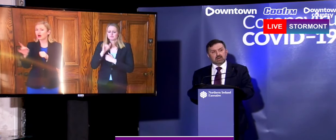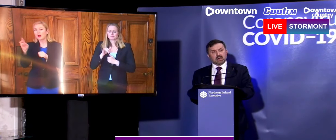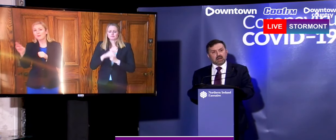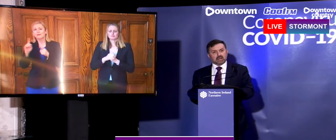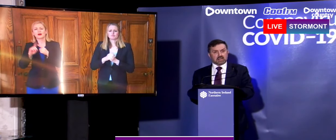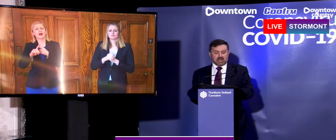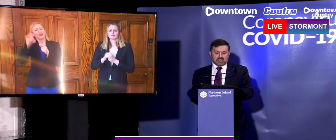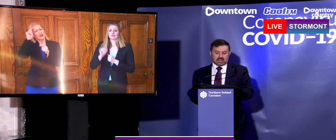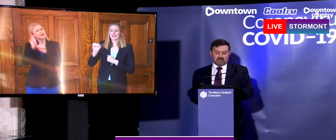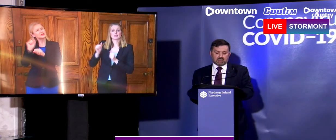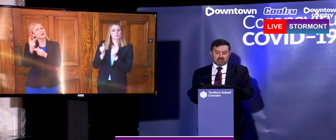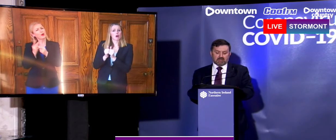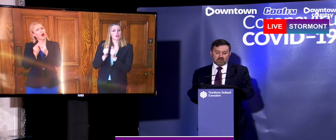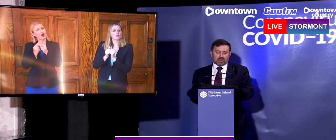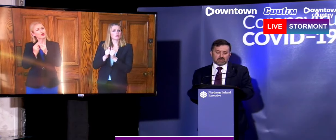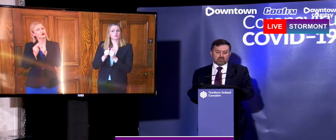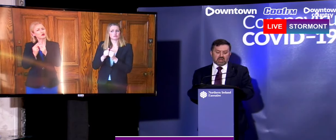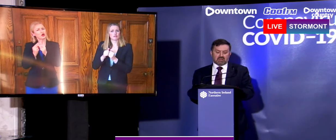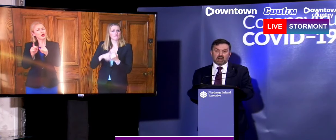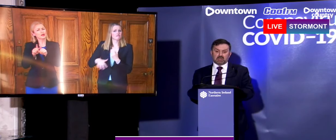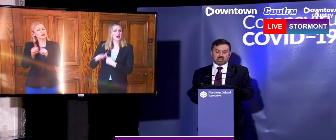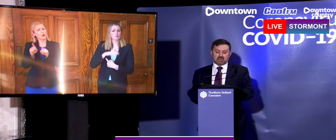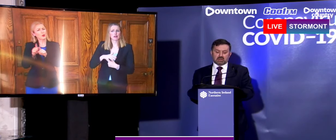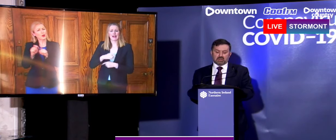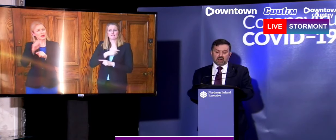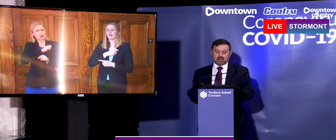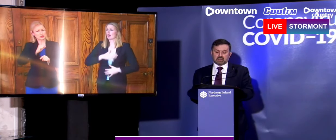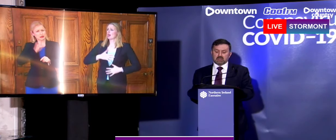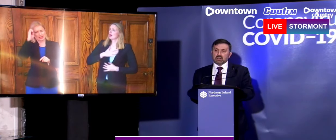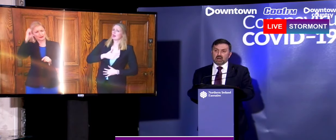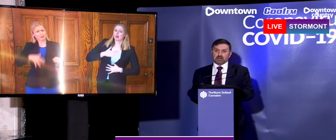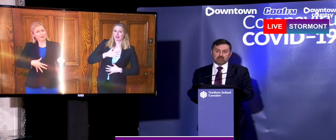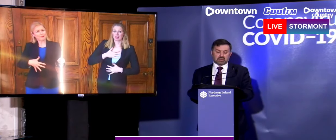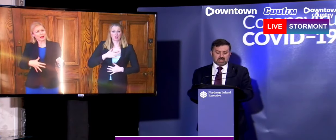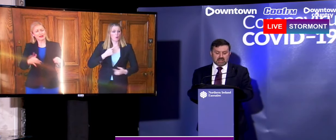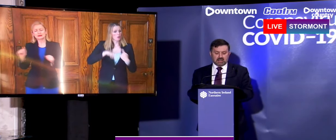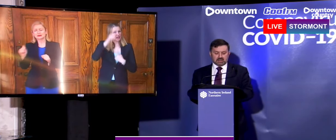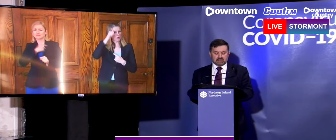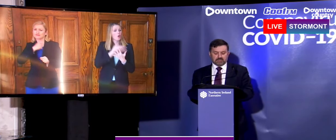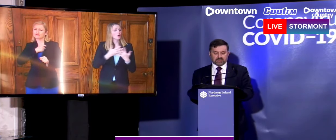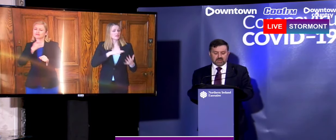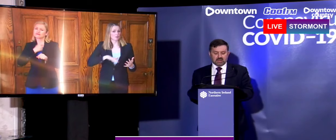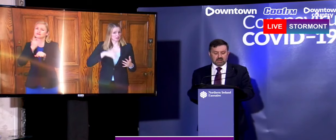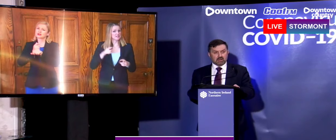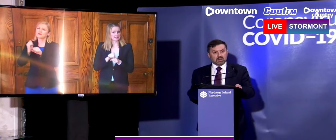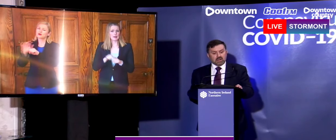fear and anxiety felt by so many families here in Northern Ireland and across these islands.